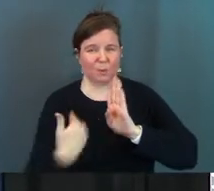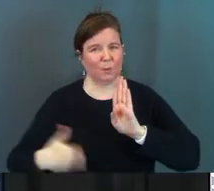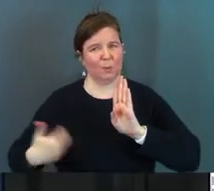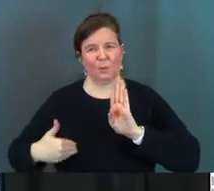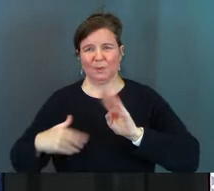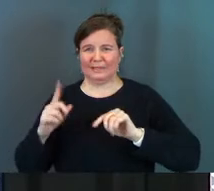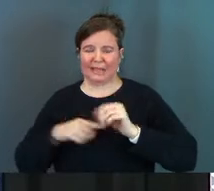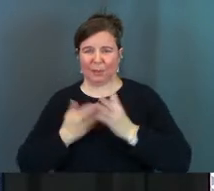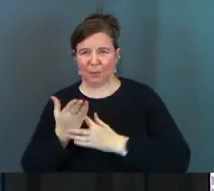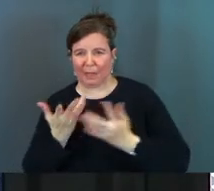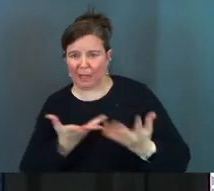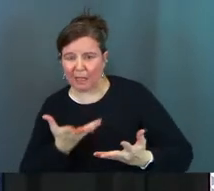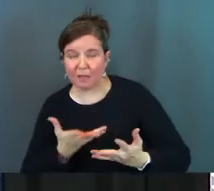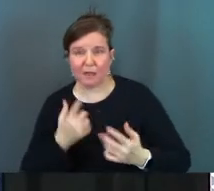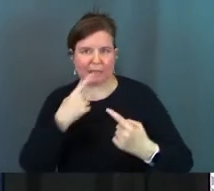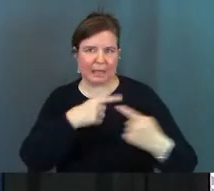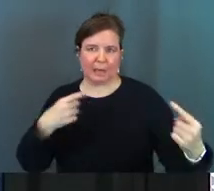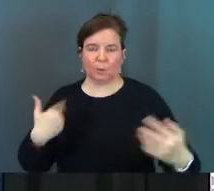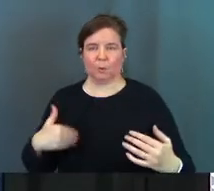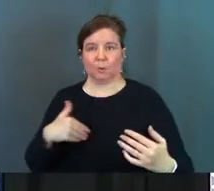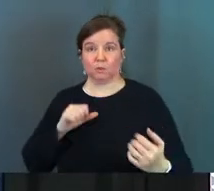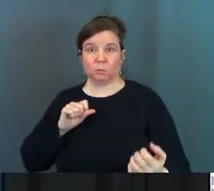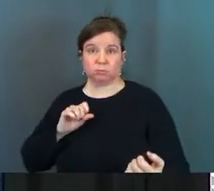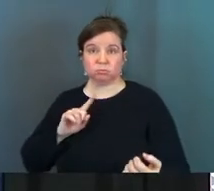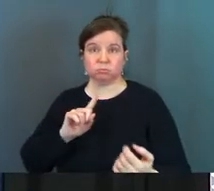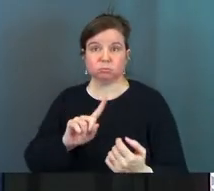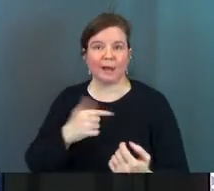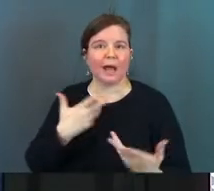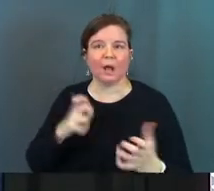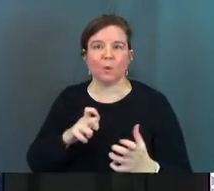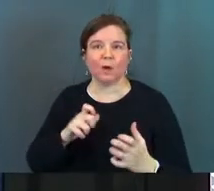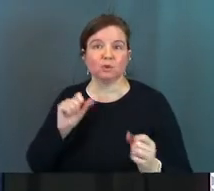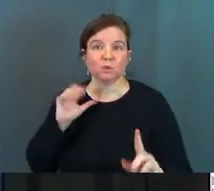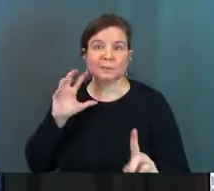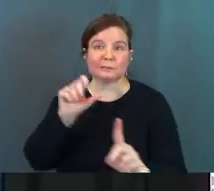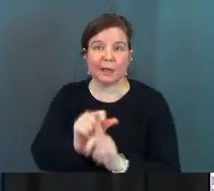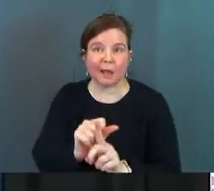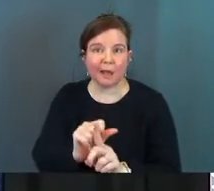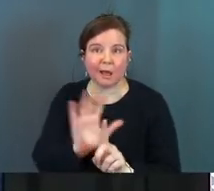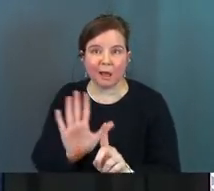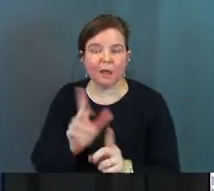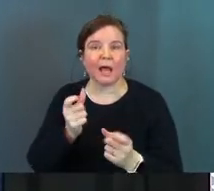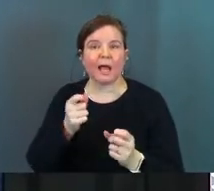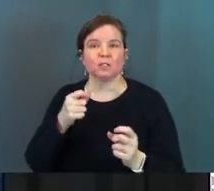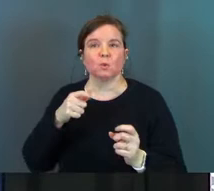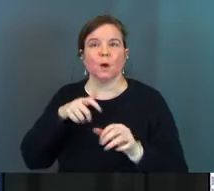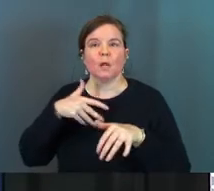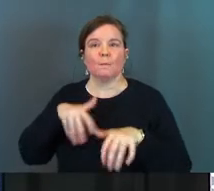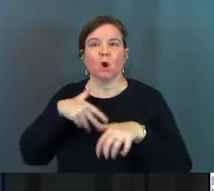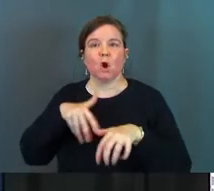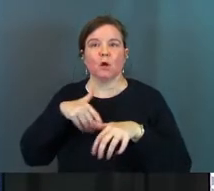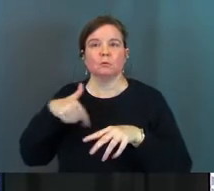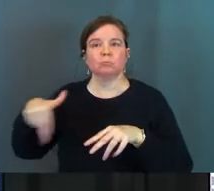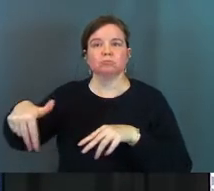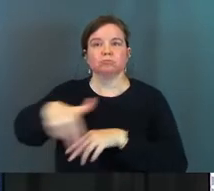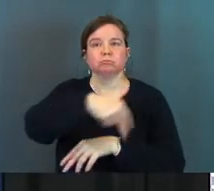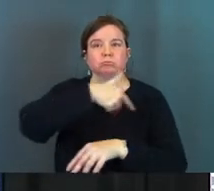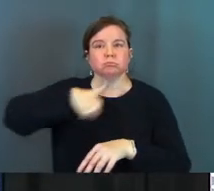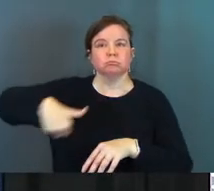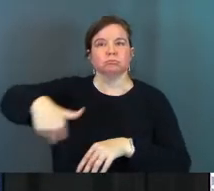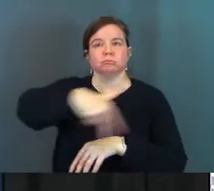for them and God says, hey, when you go to Jericho, I don't want you to attack it. I just want you to march around it and sing.